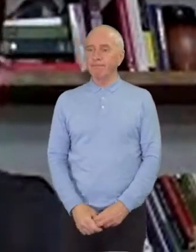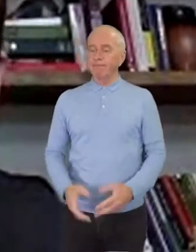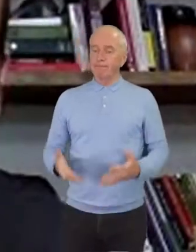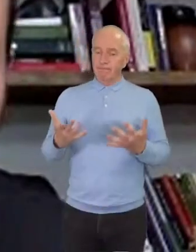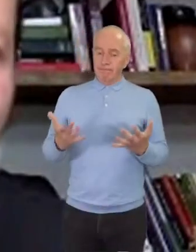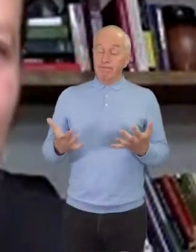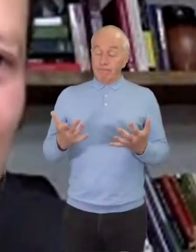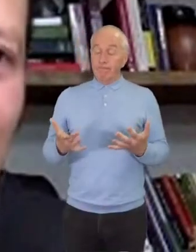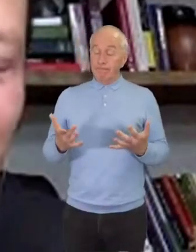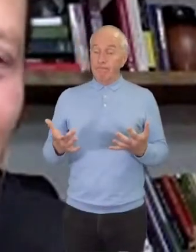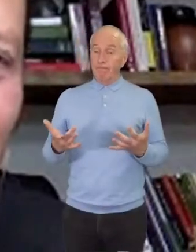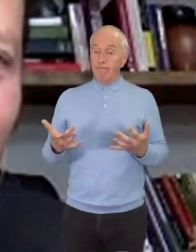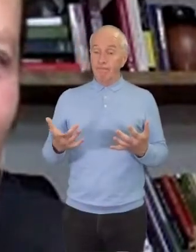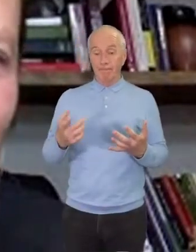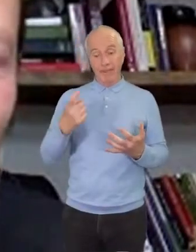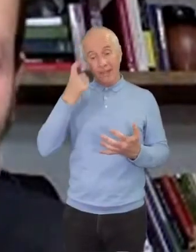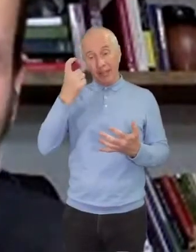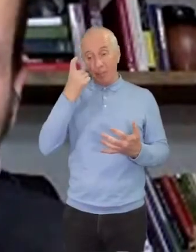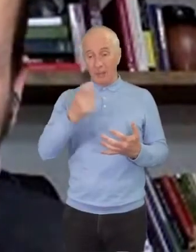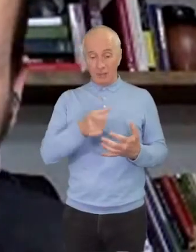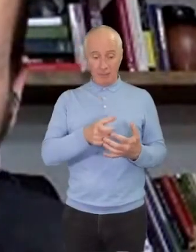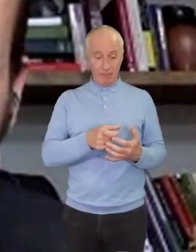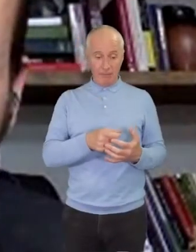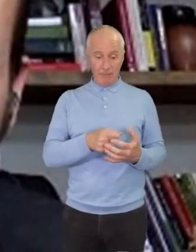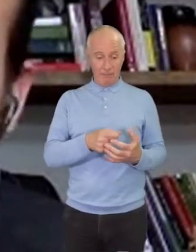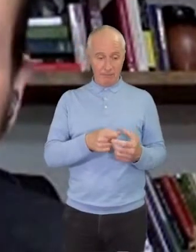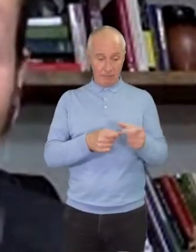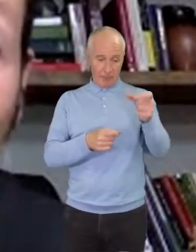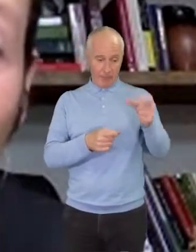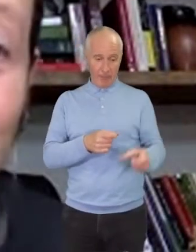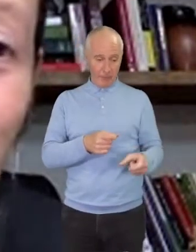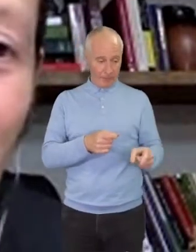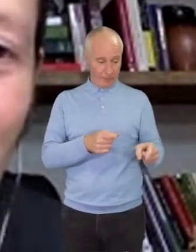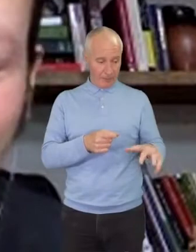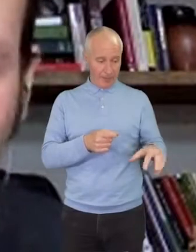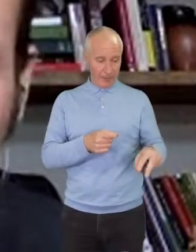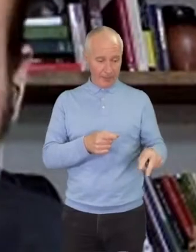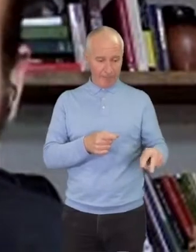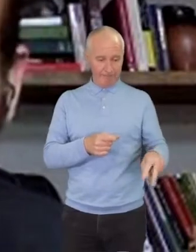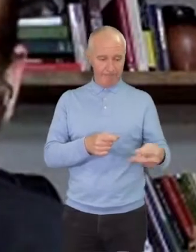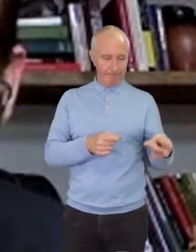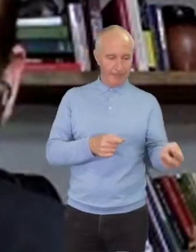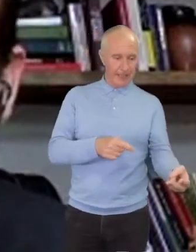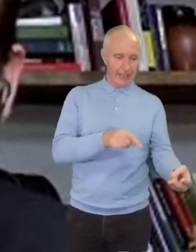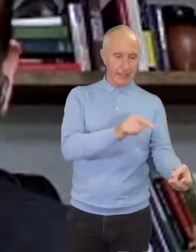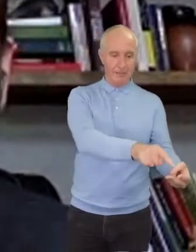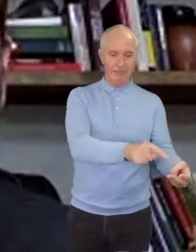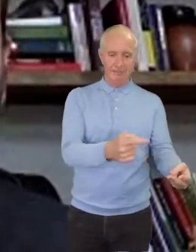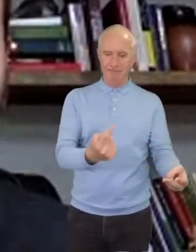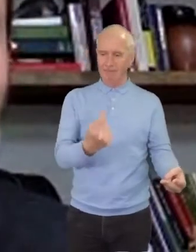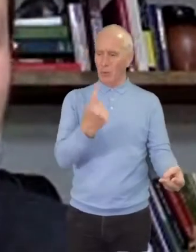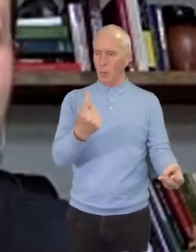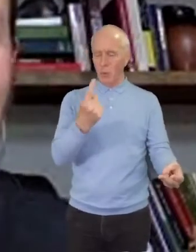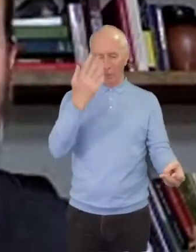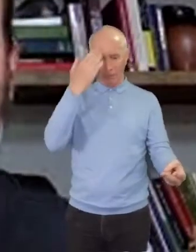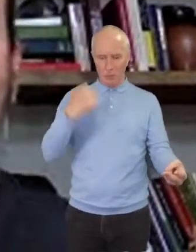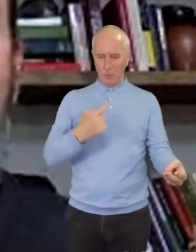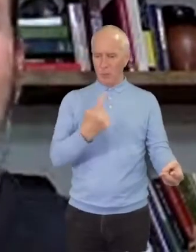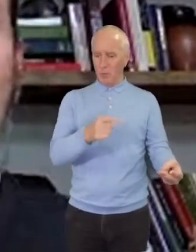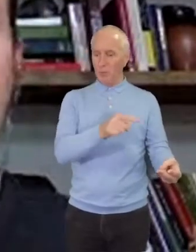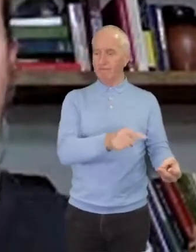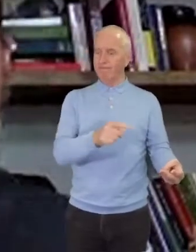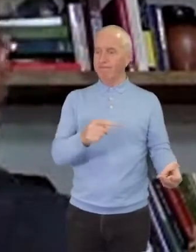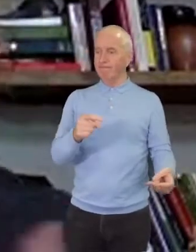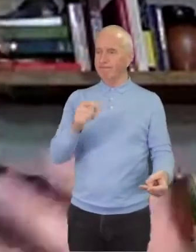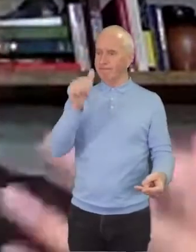think of the person in the ditch, we don't know much about them. Scholars say that the